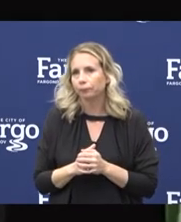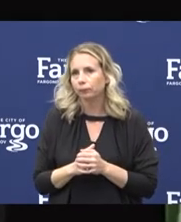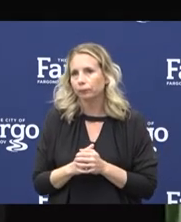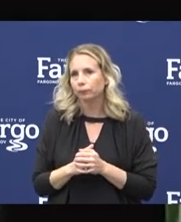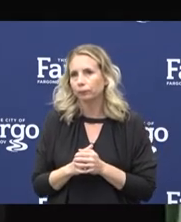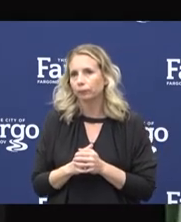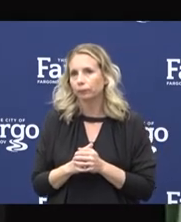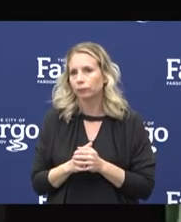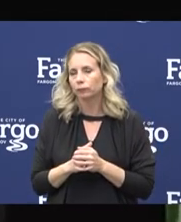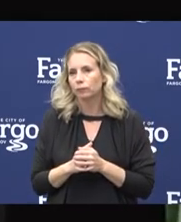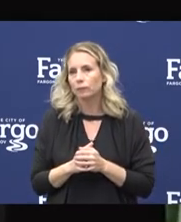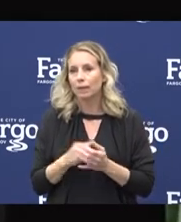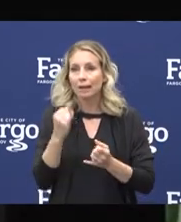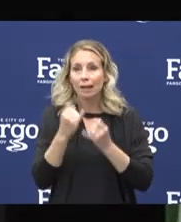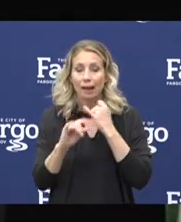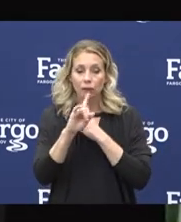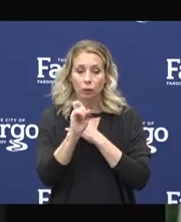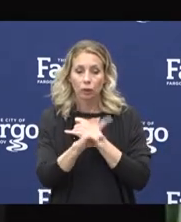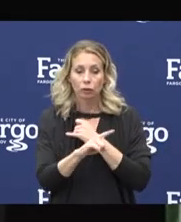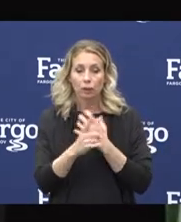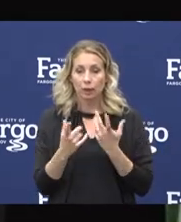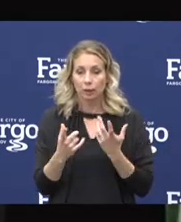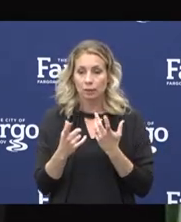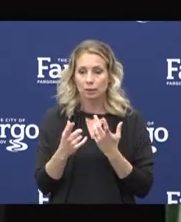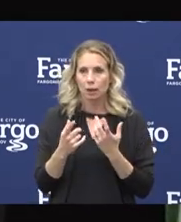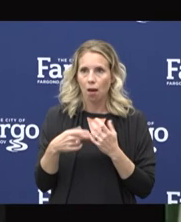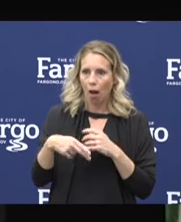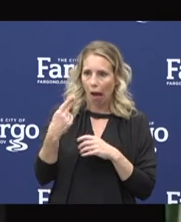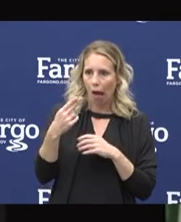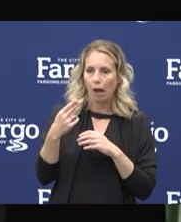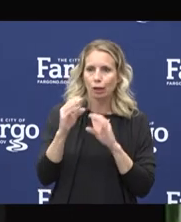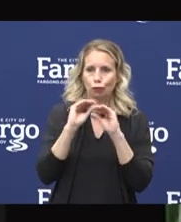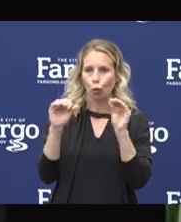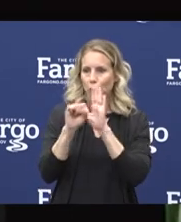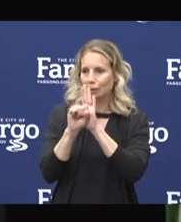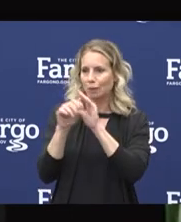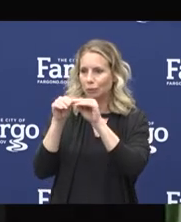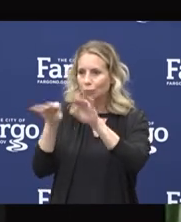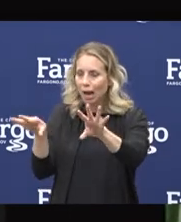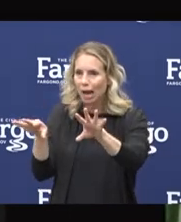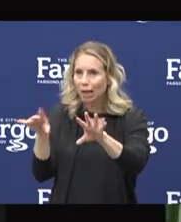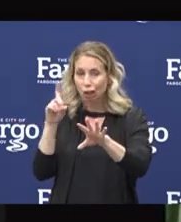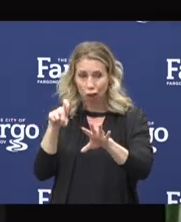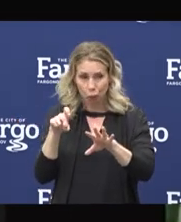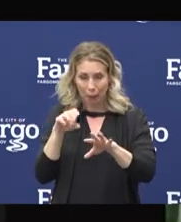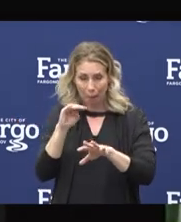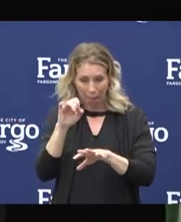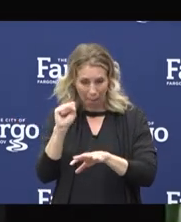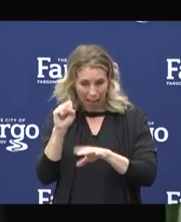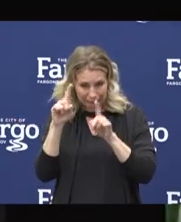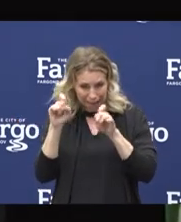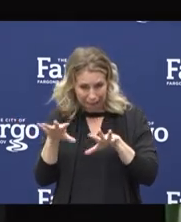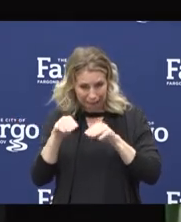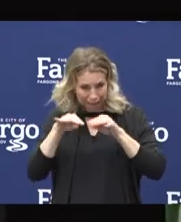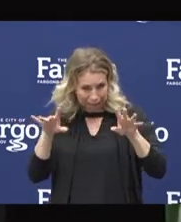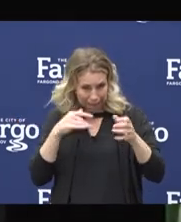The last question, which is, given the high amount of asymptomatic spread, shouldn't we start mass testing in Cass County again?